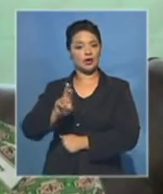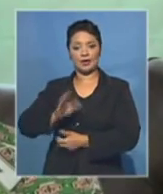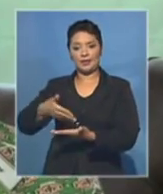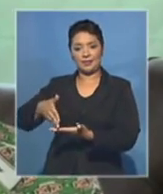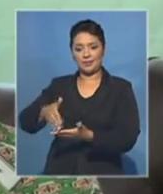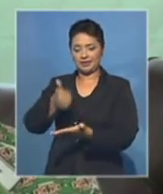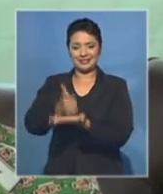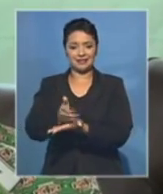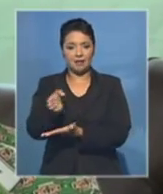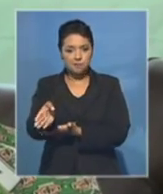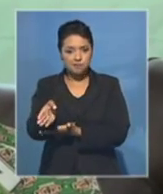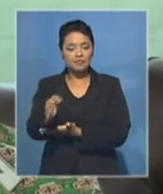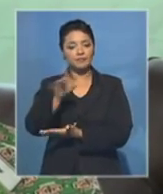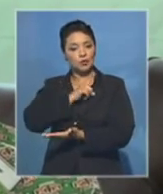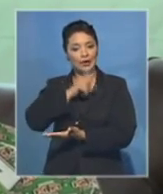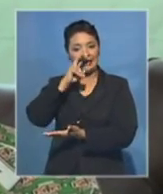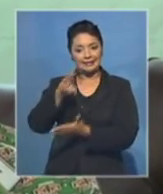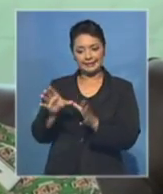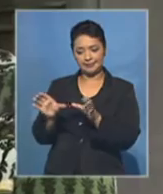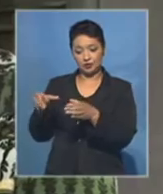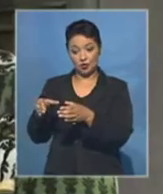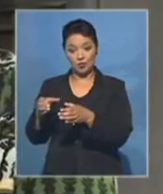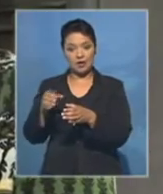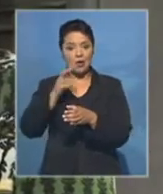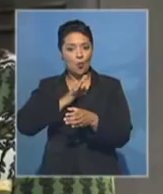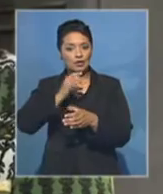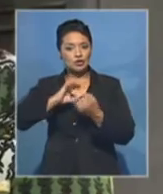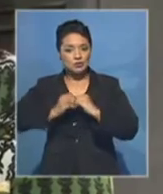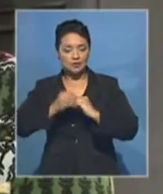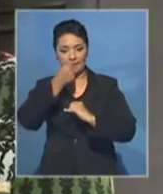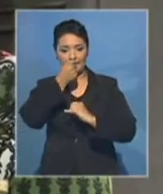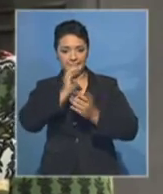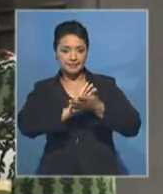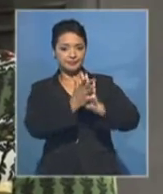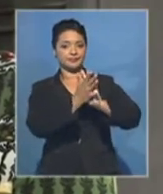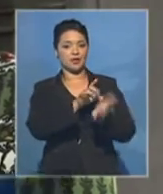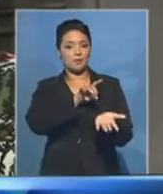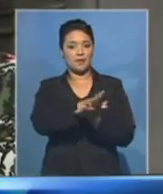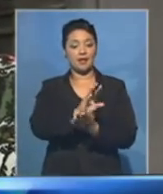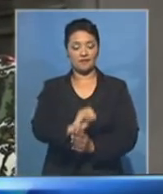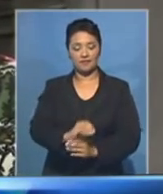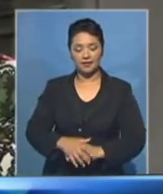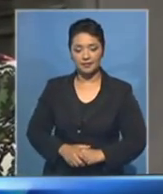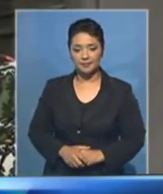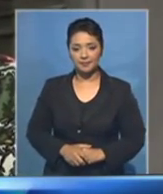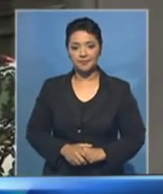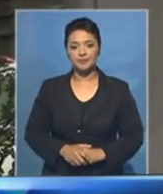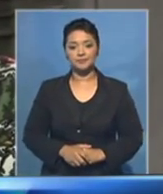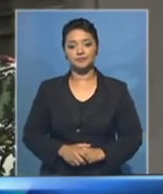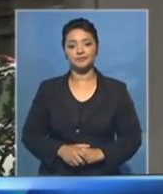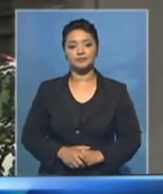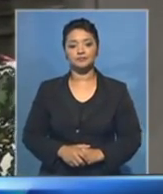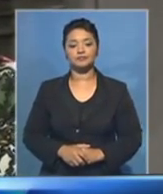again is on the receiving end for allegedly leading the coup plot. Thanks to the revelations made by,